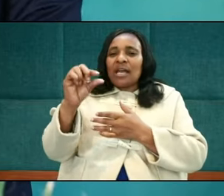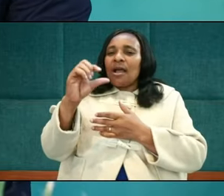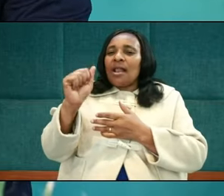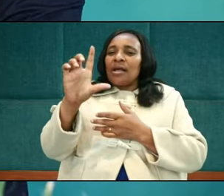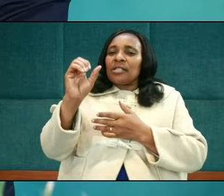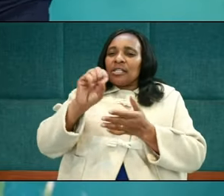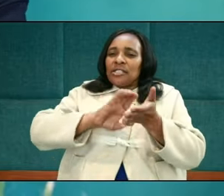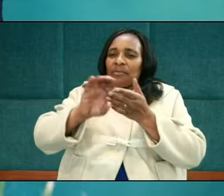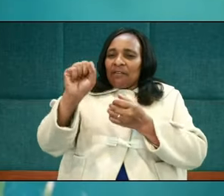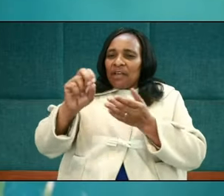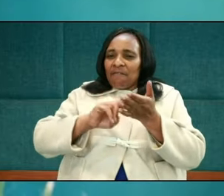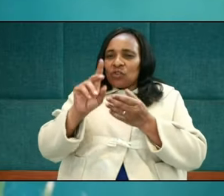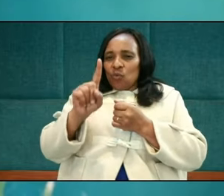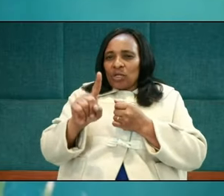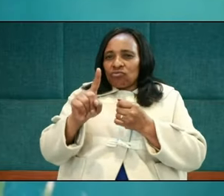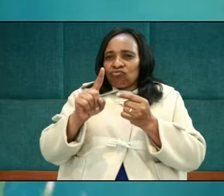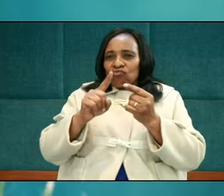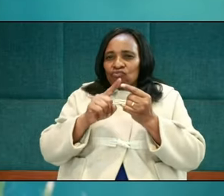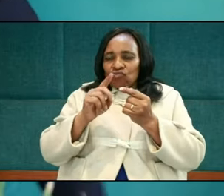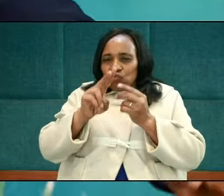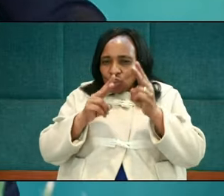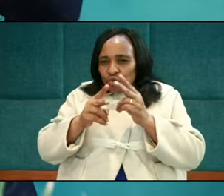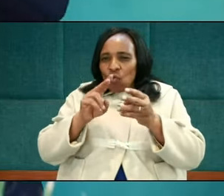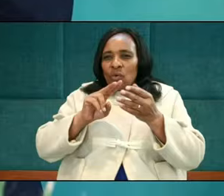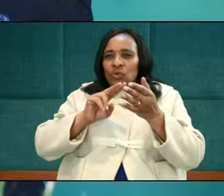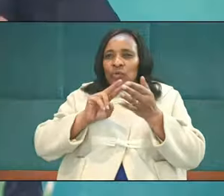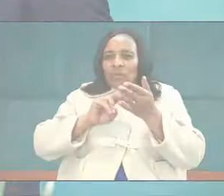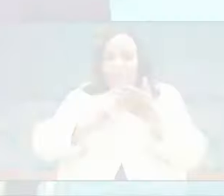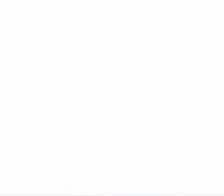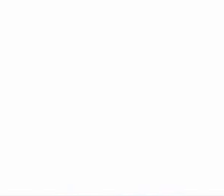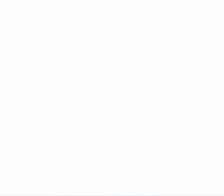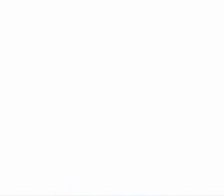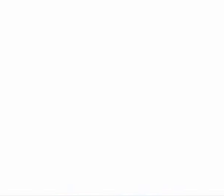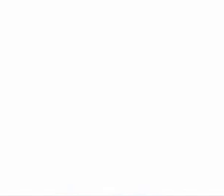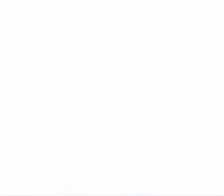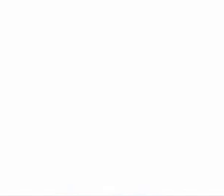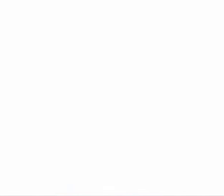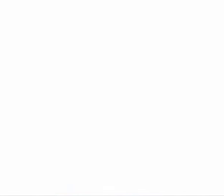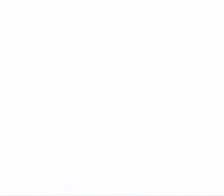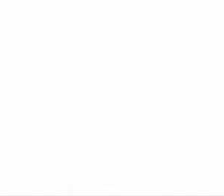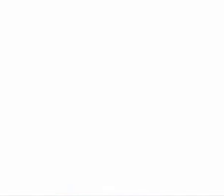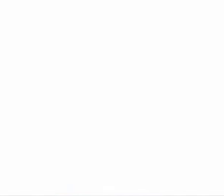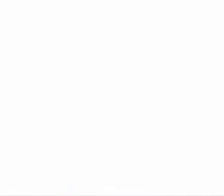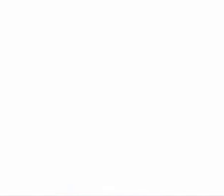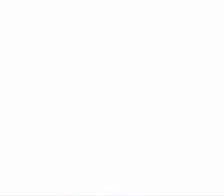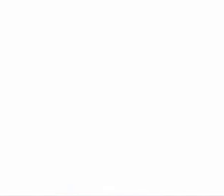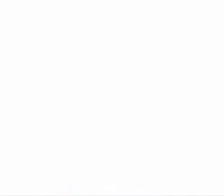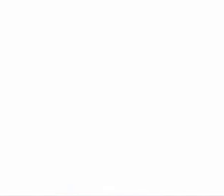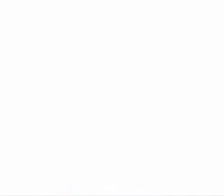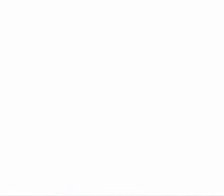5, verses 22 and 23. You read that text, the Bible says, the fruit of the Spirit is meekness.